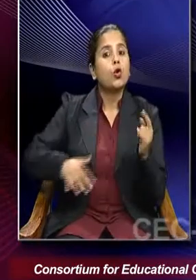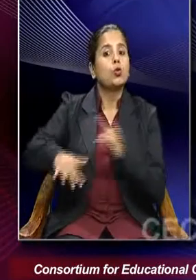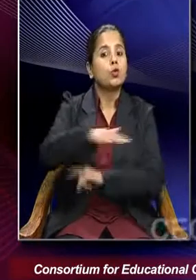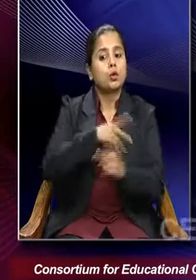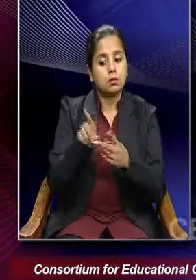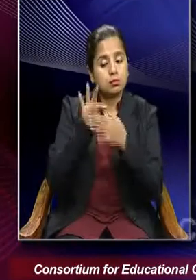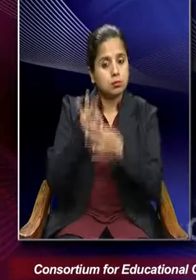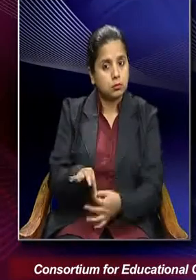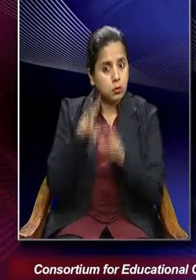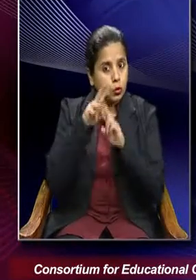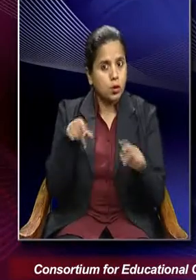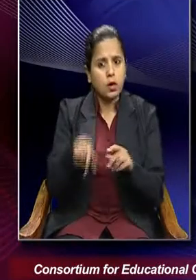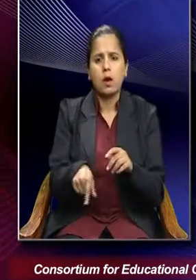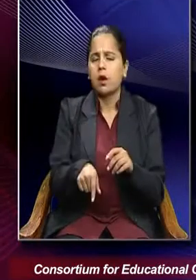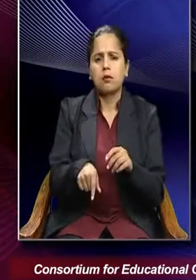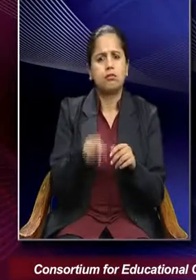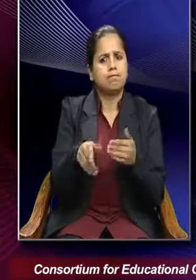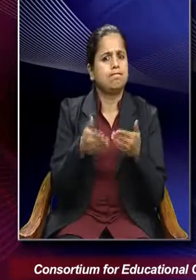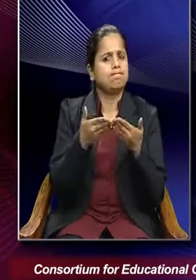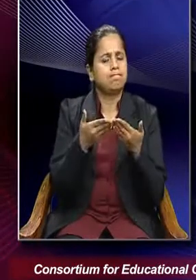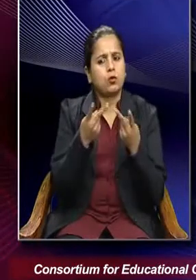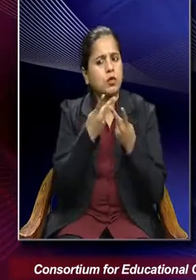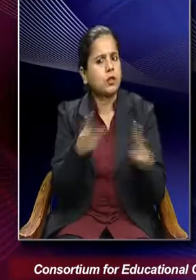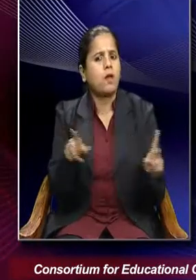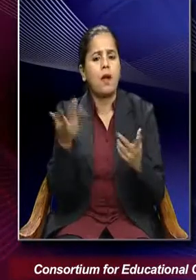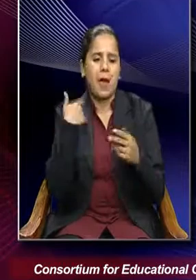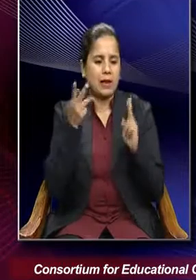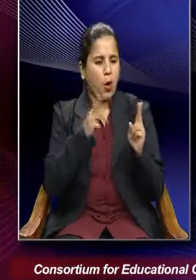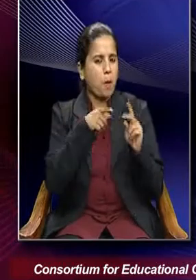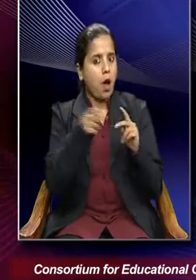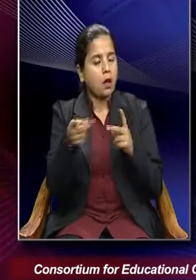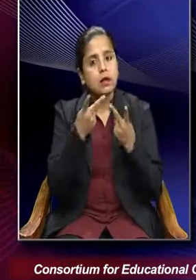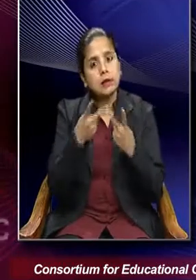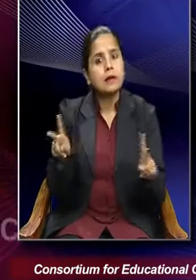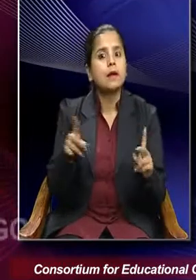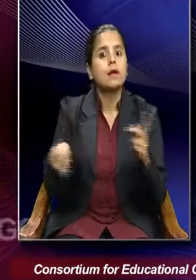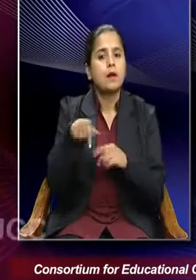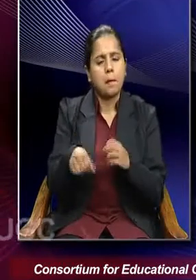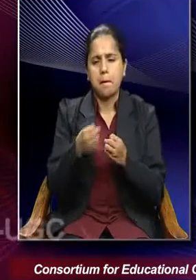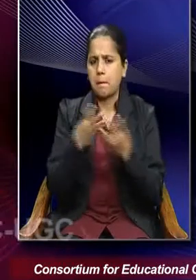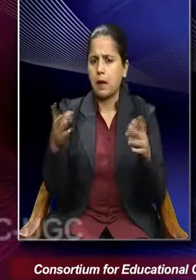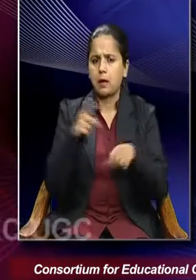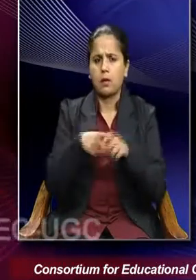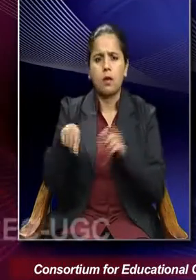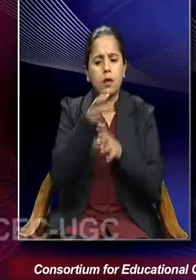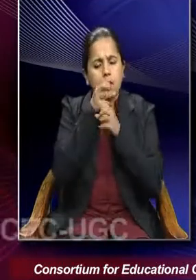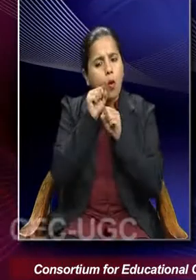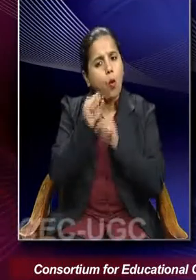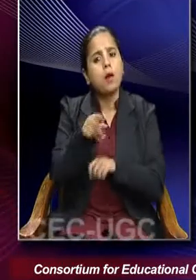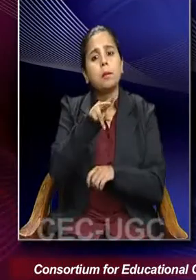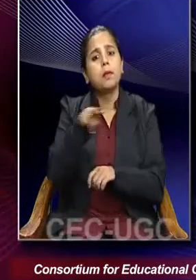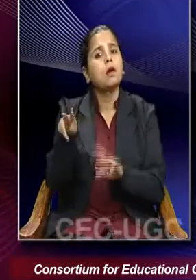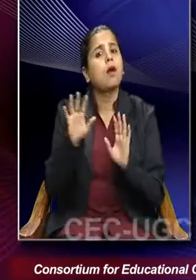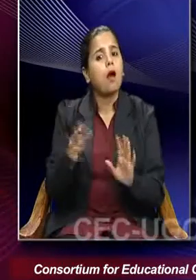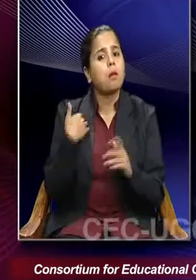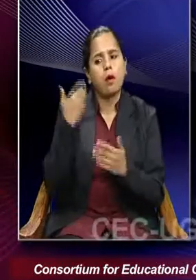goes beyond what is obvious. So we many of the time go into the hidden meanings. We go